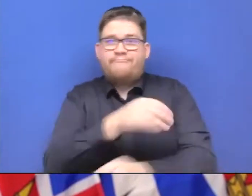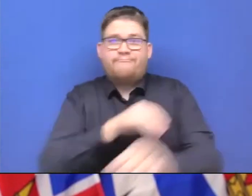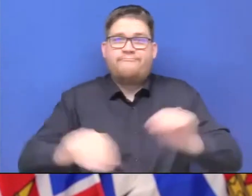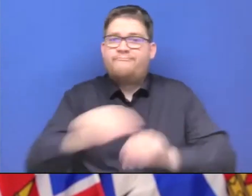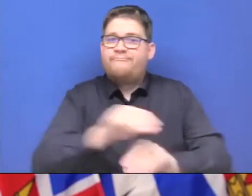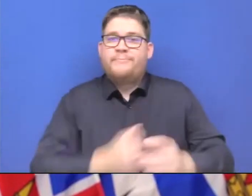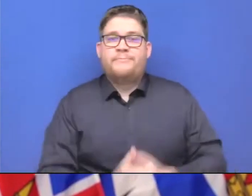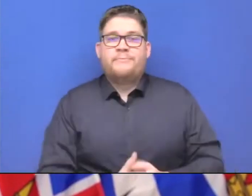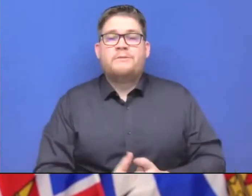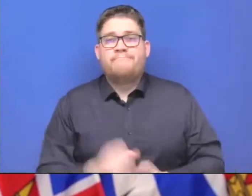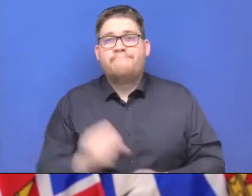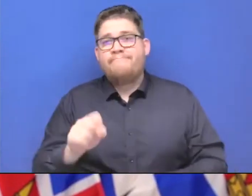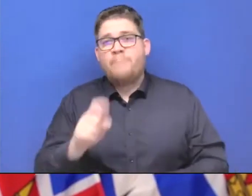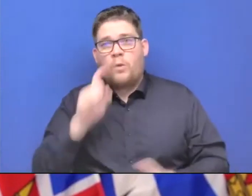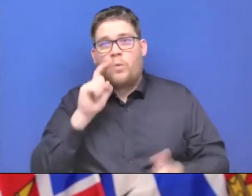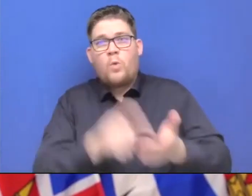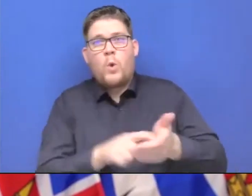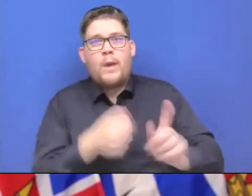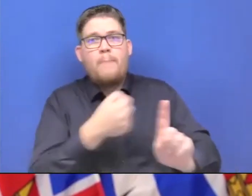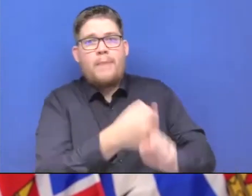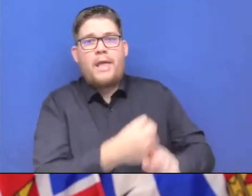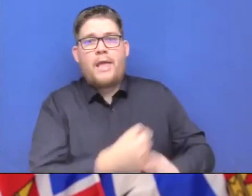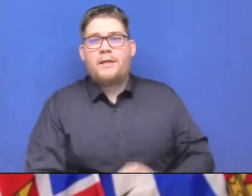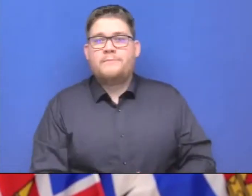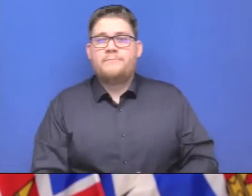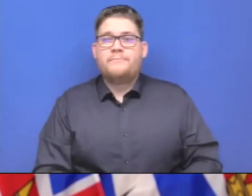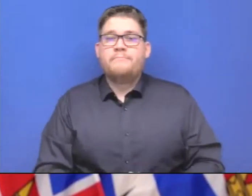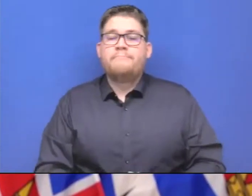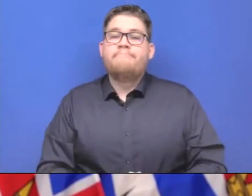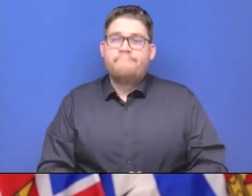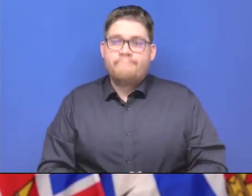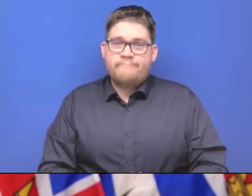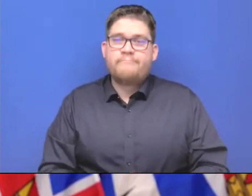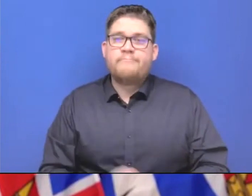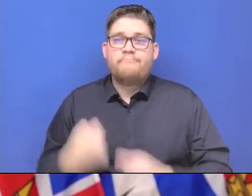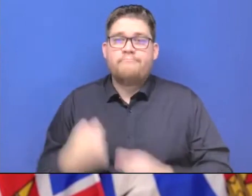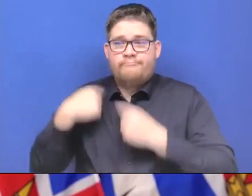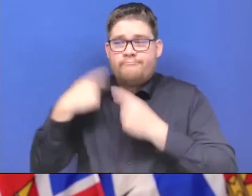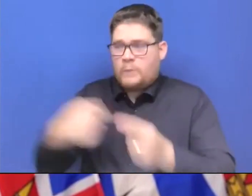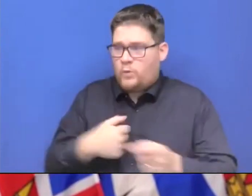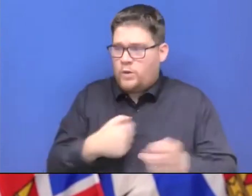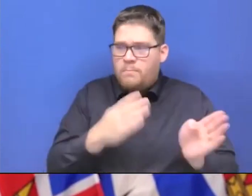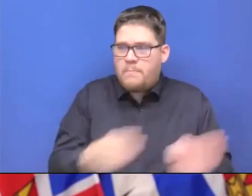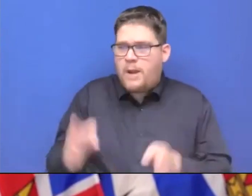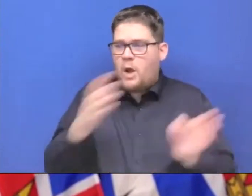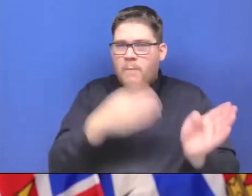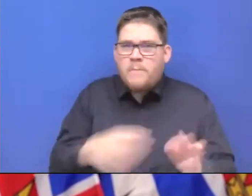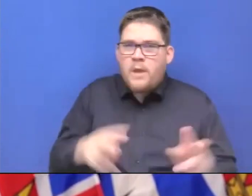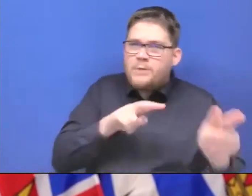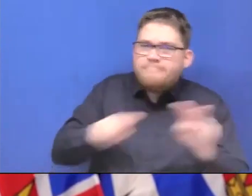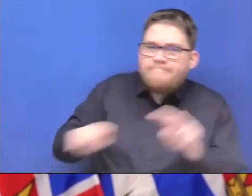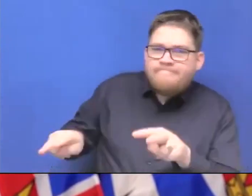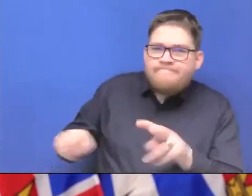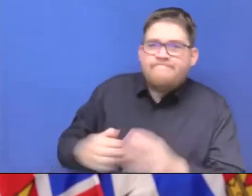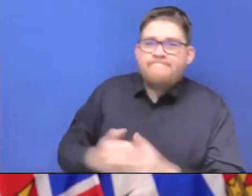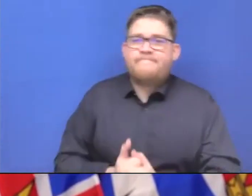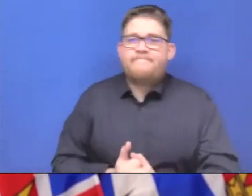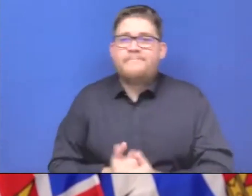obviously, we've been preparing for this. And in some areas such as long-term care where we've hired